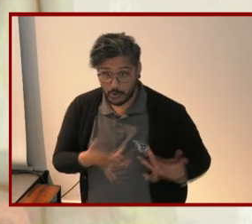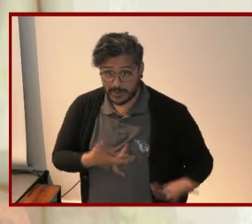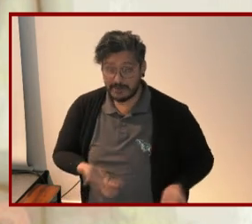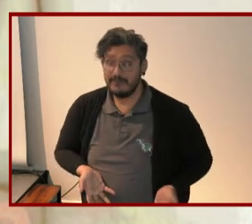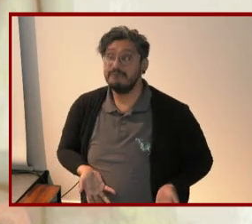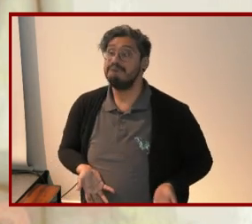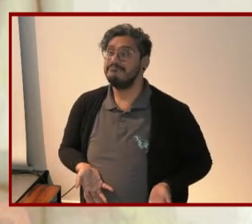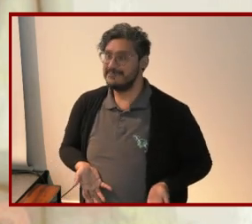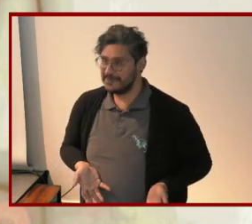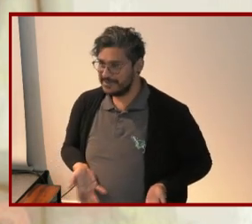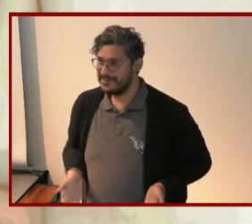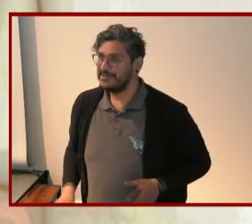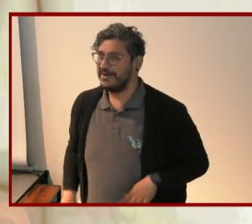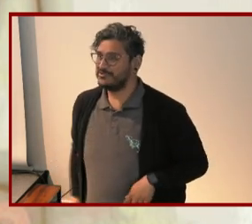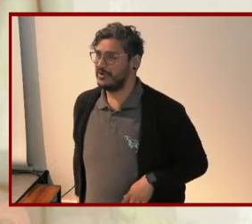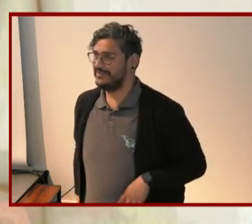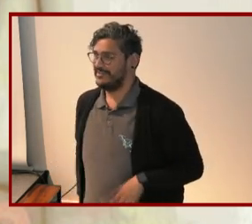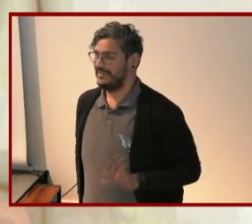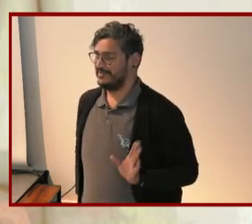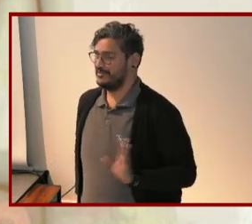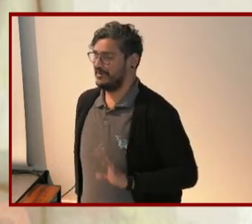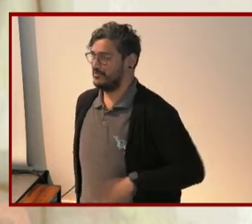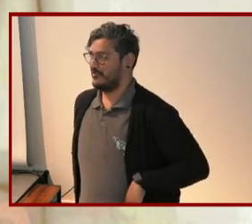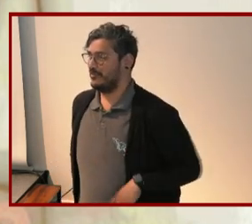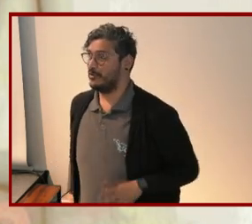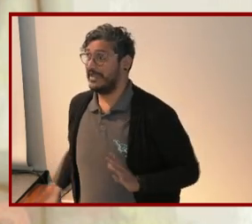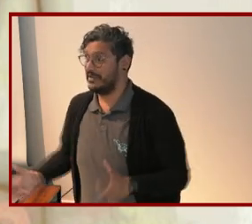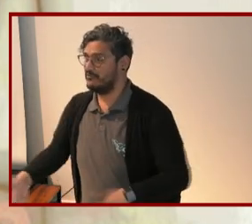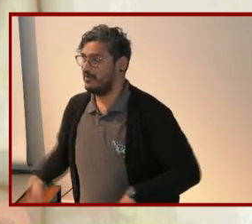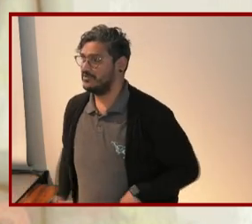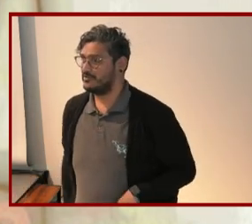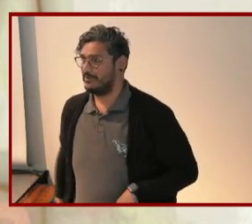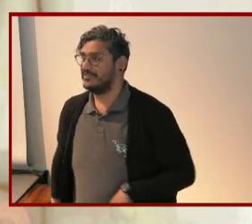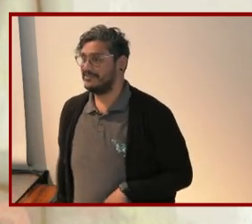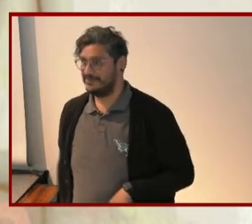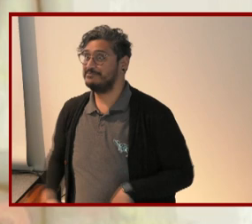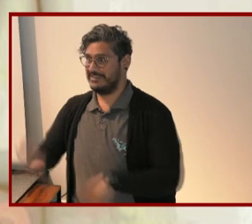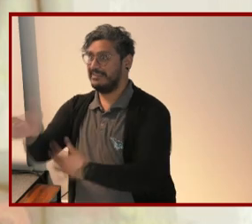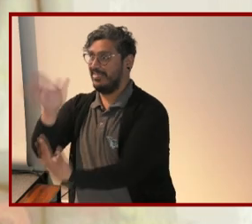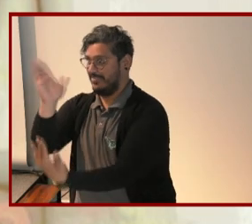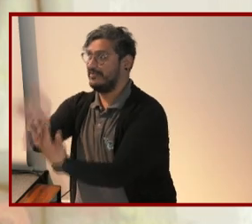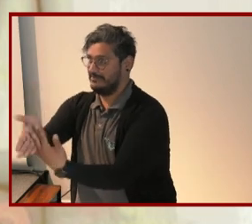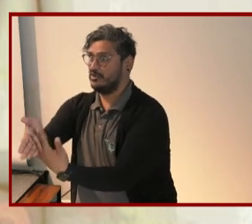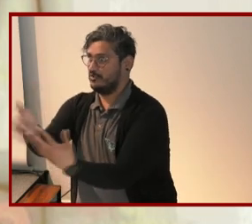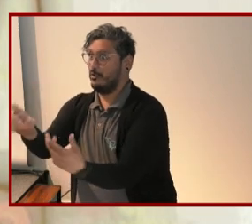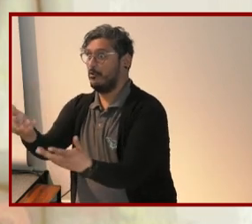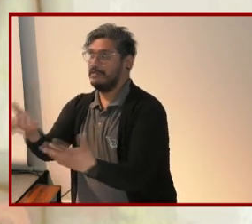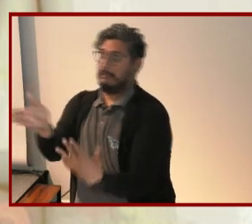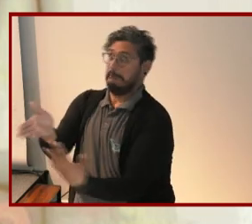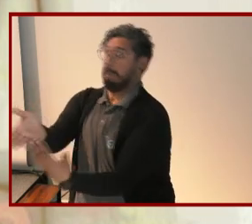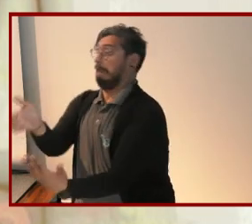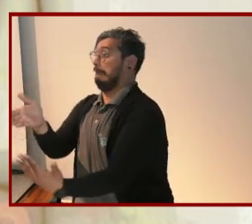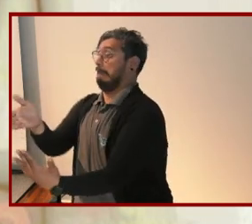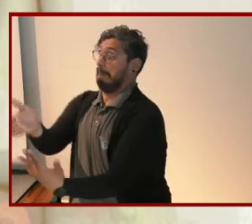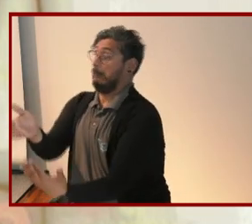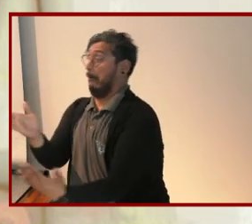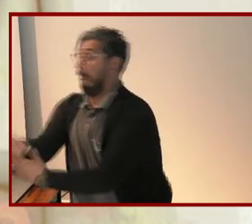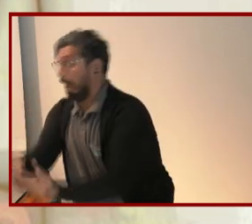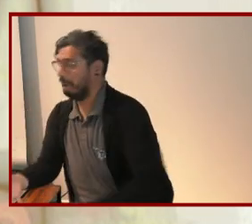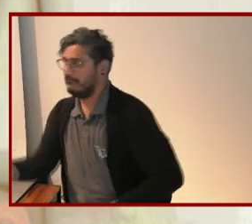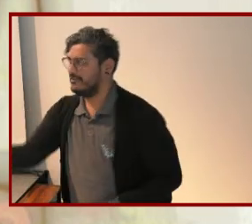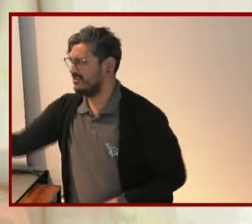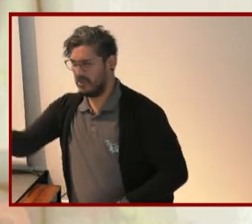reassuring getting involved and trying not to get involved very